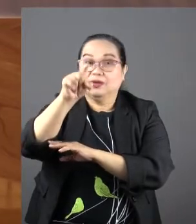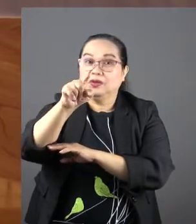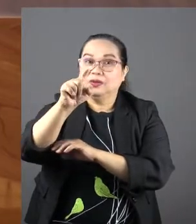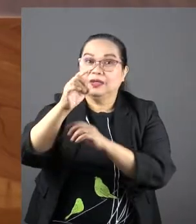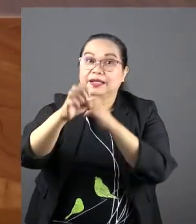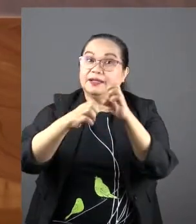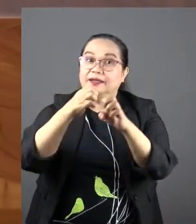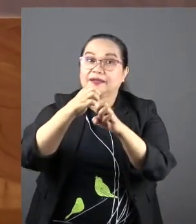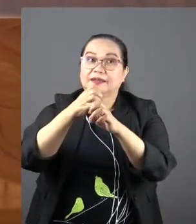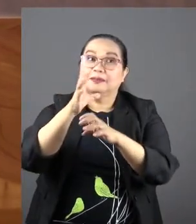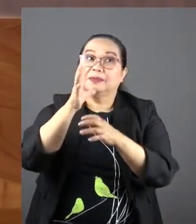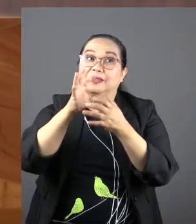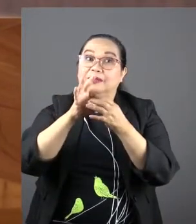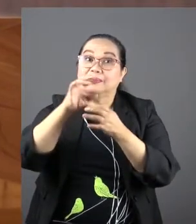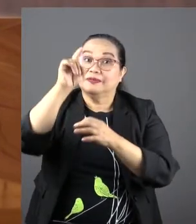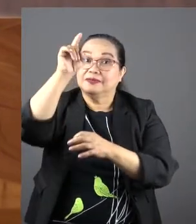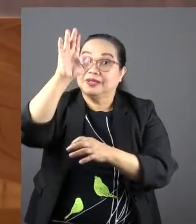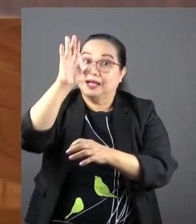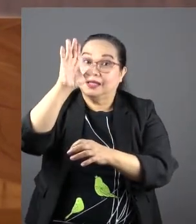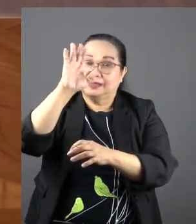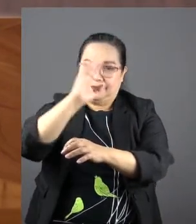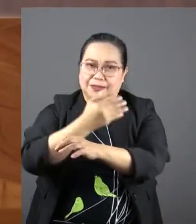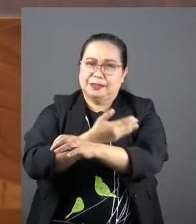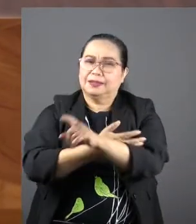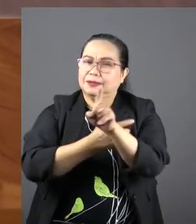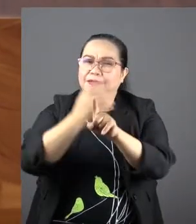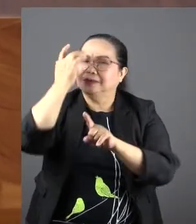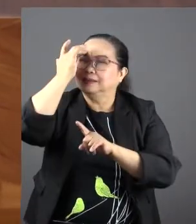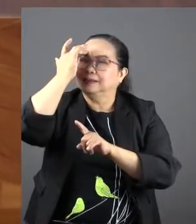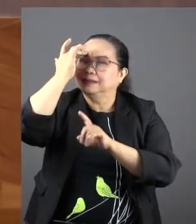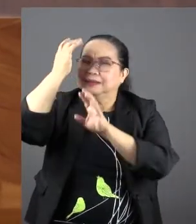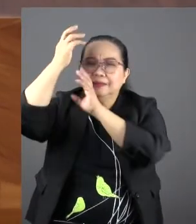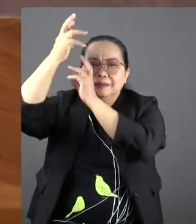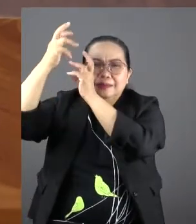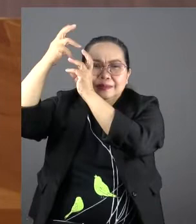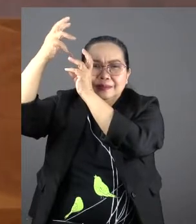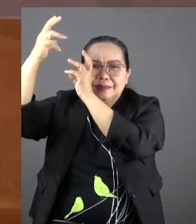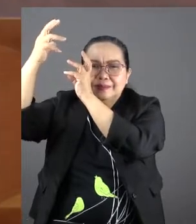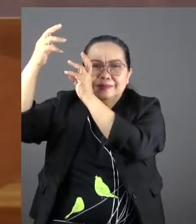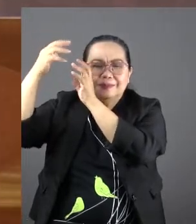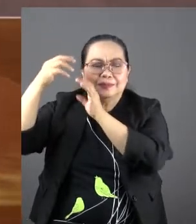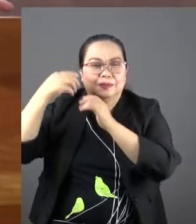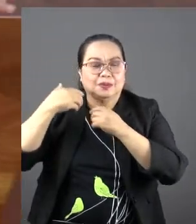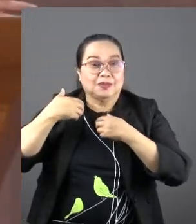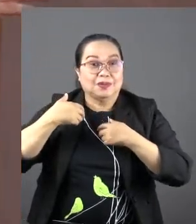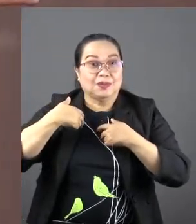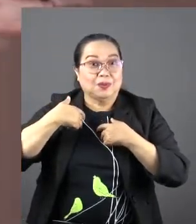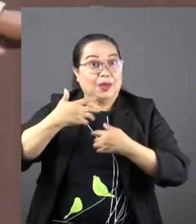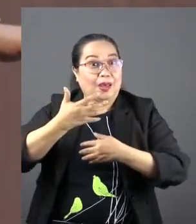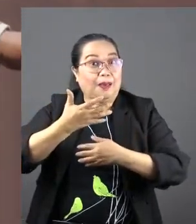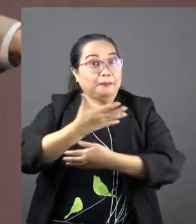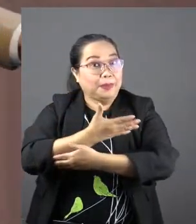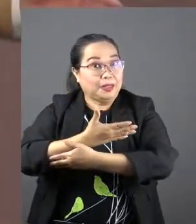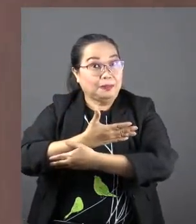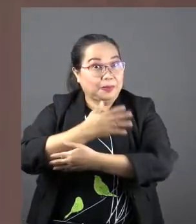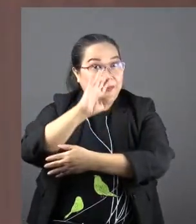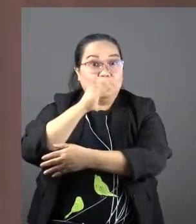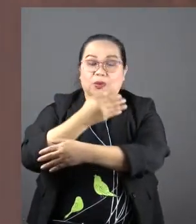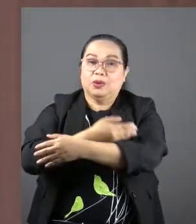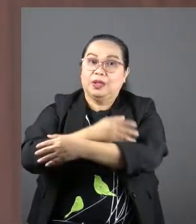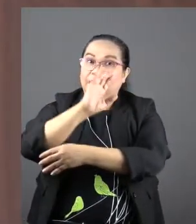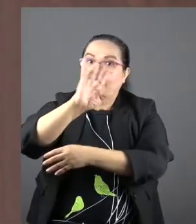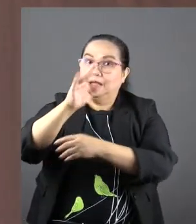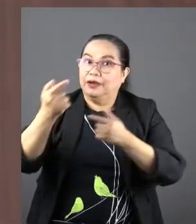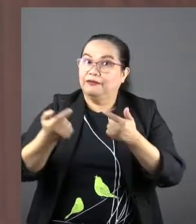earthly mother of God, the Son? I mean, let your imagination run. You have a boy who never sins. Can you